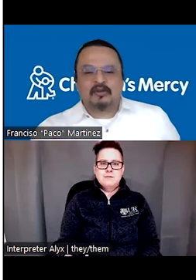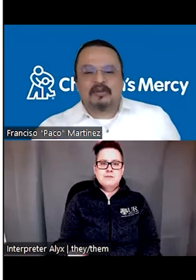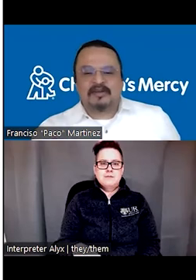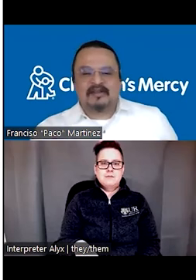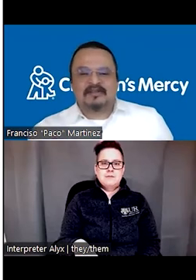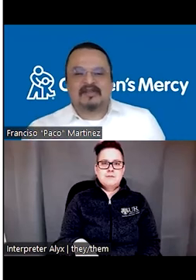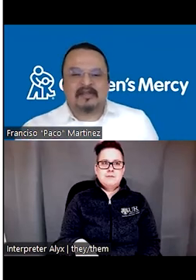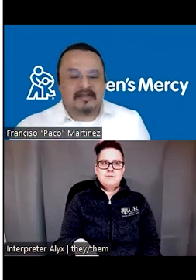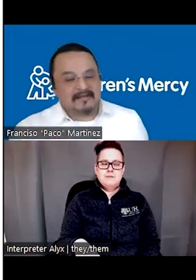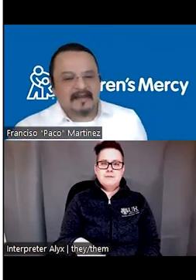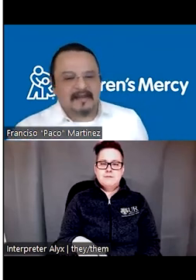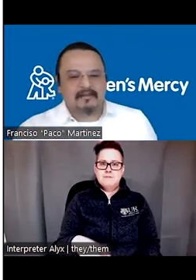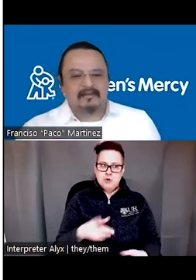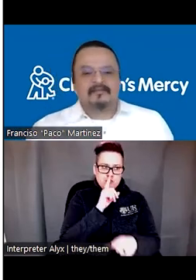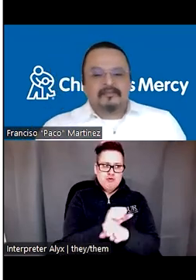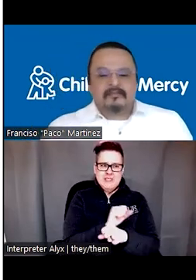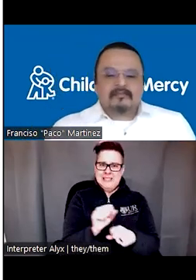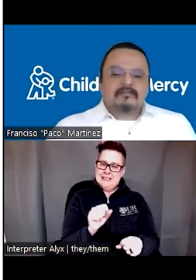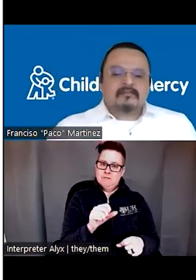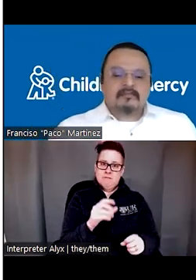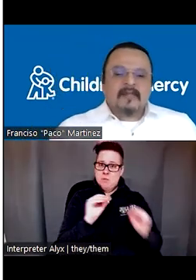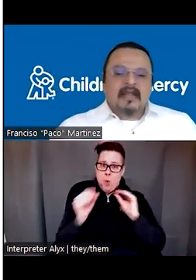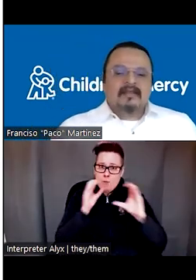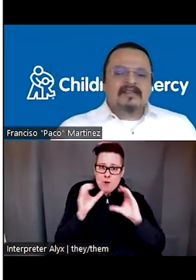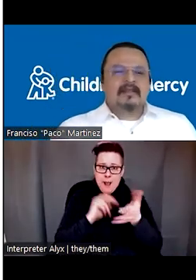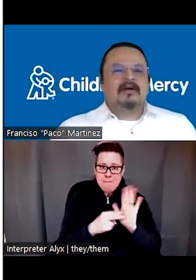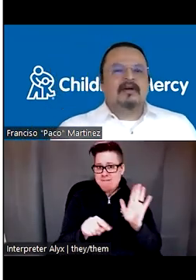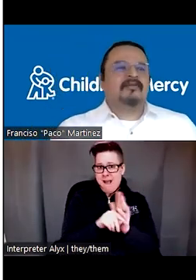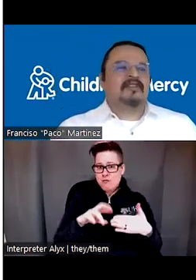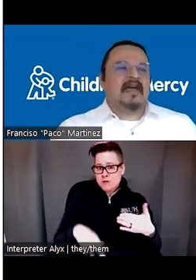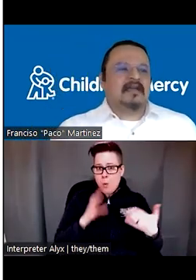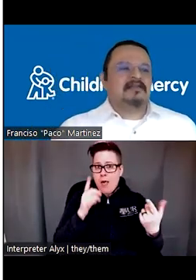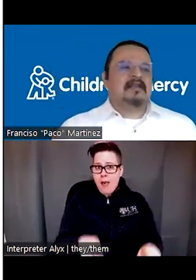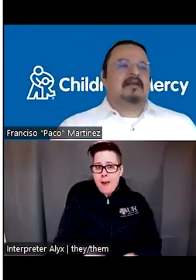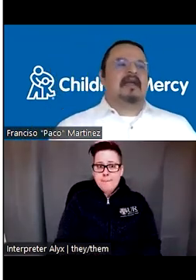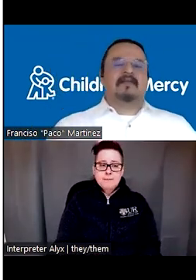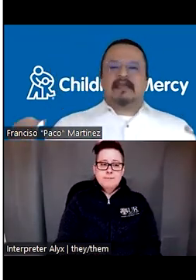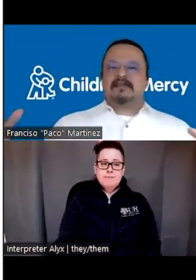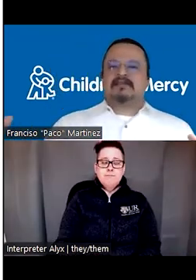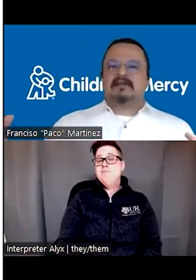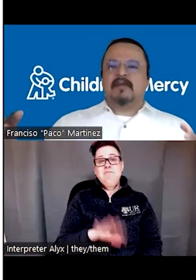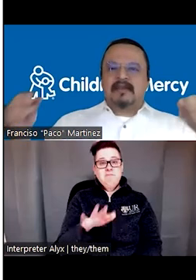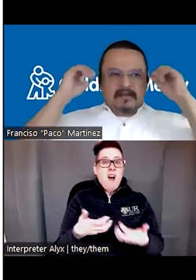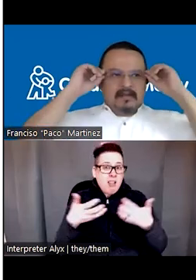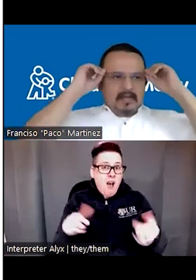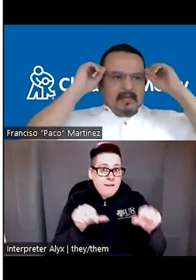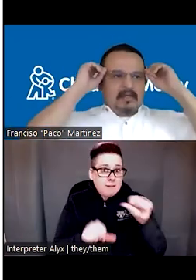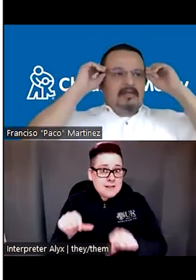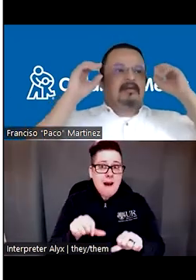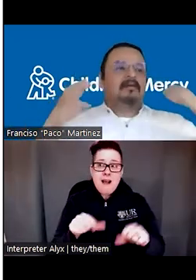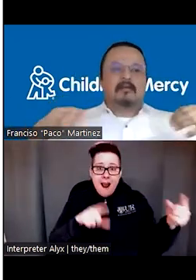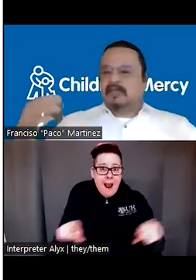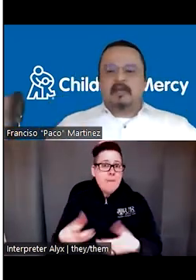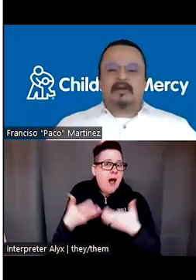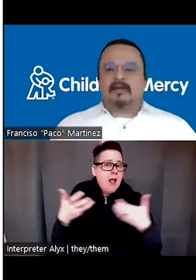not going to be results. And that is negative. And there's a lot of science and advances in medicine and,